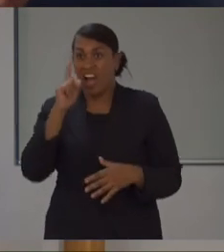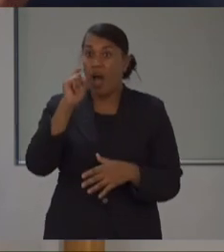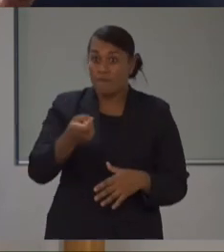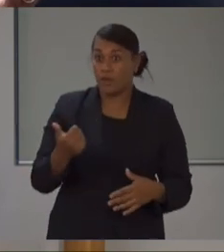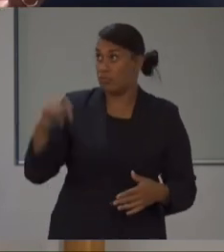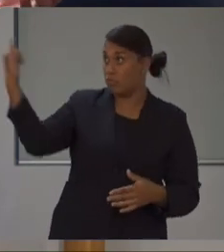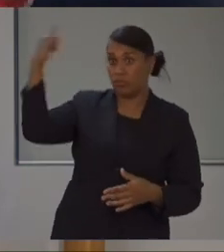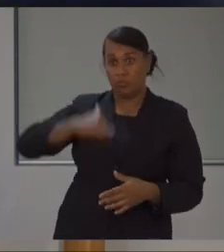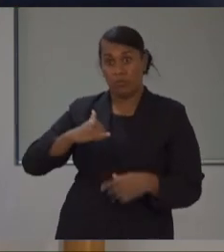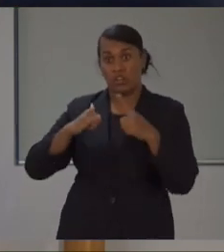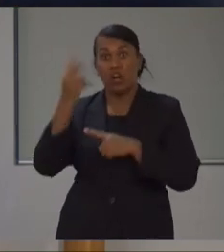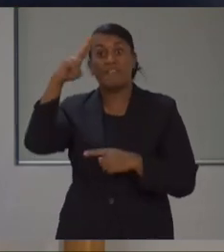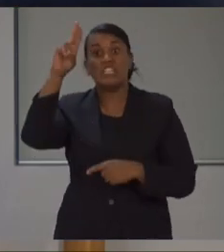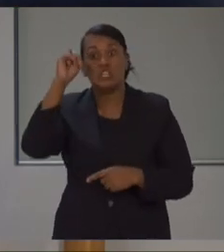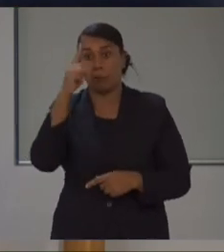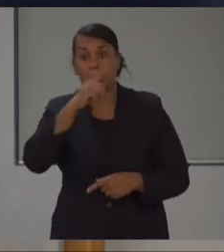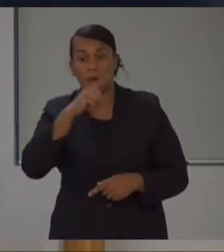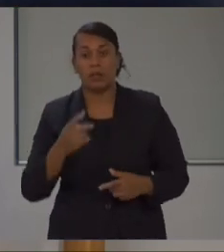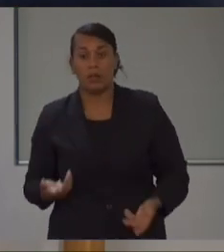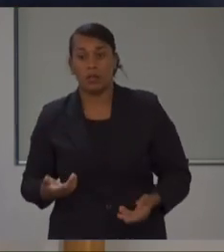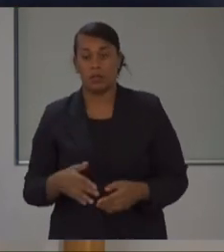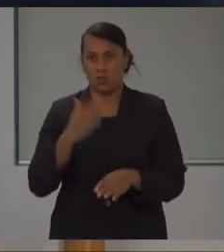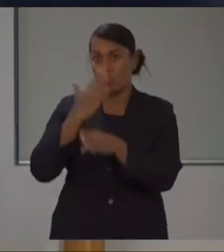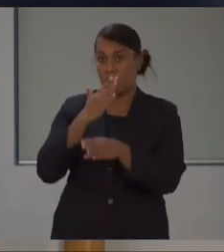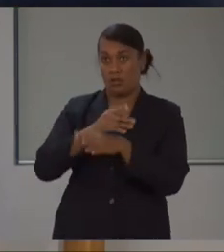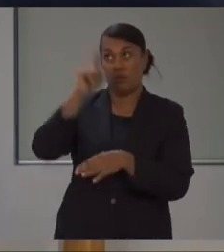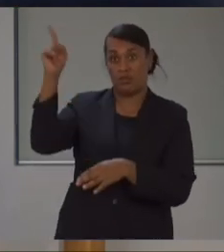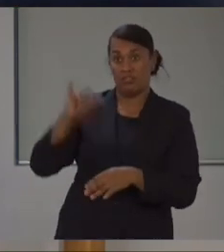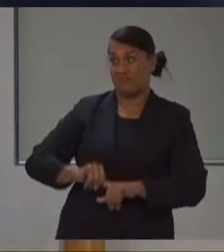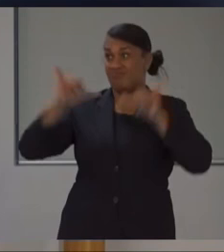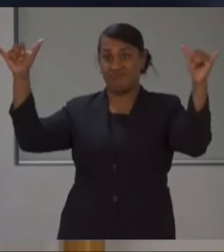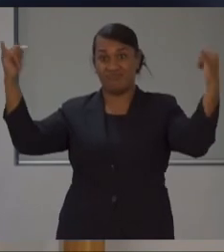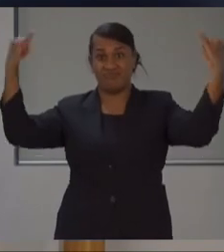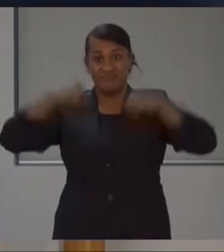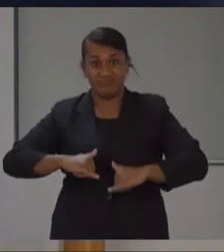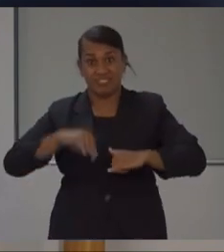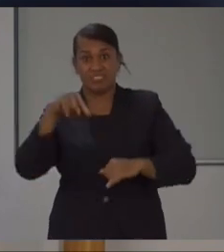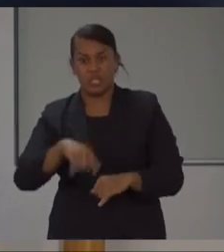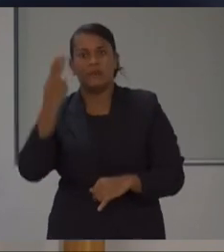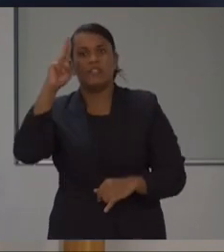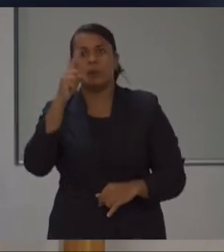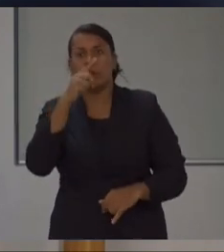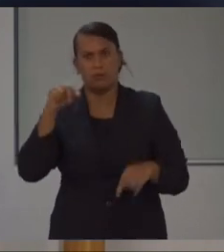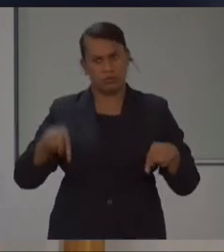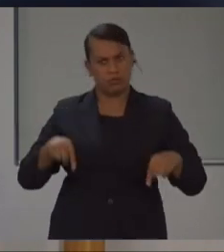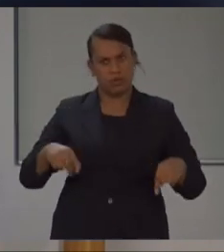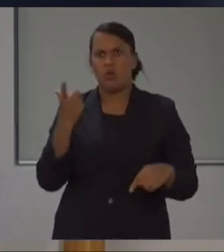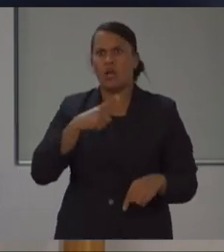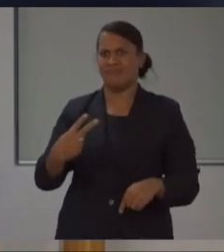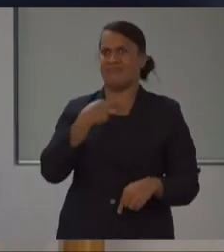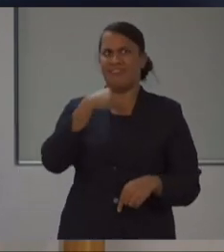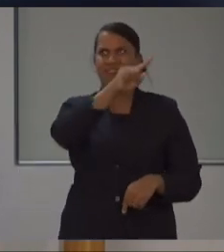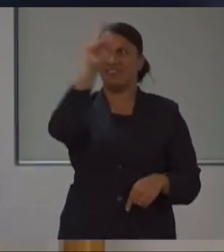Fijians that are coming back on the planes that fly on freight planes. And then they come back because they're stuck back in the countries